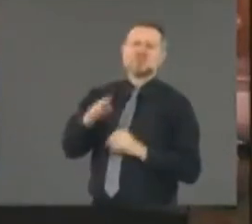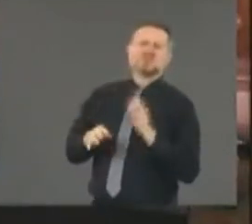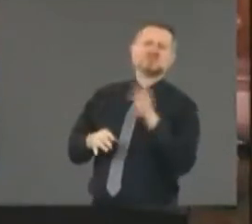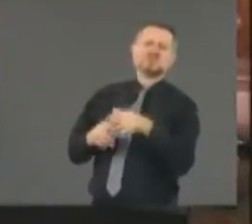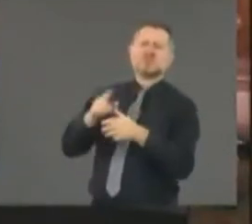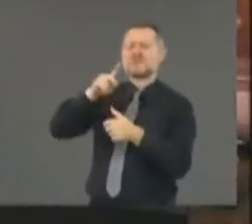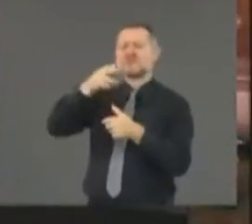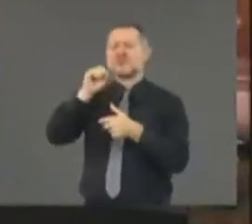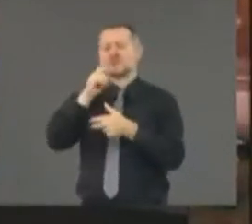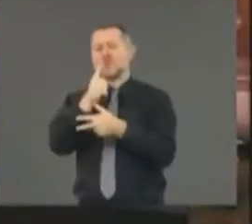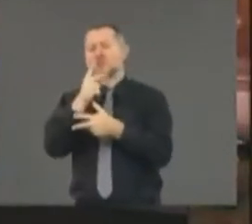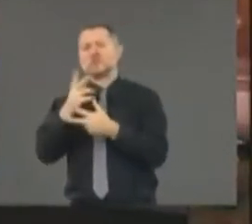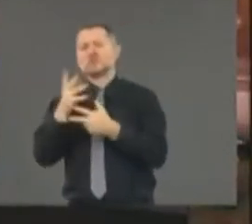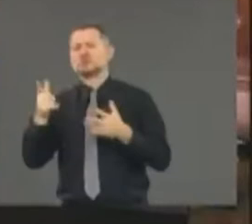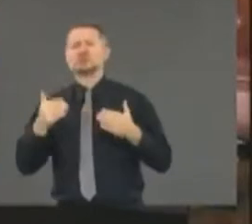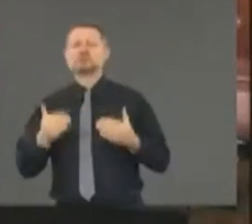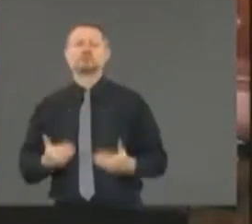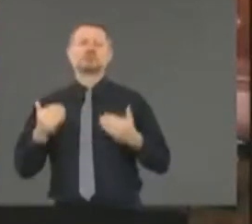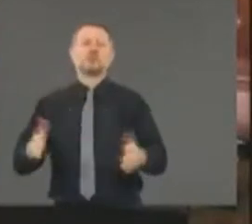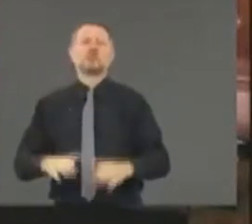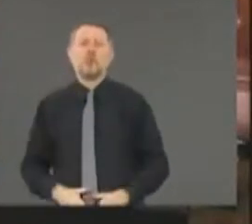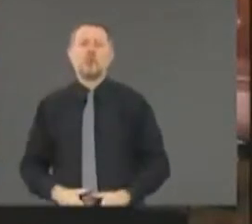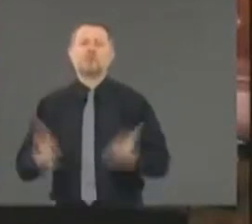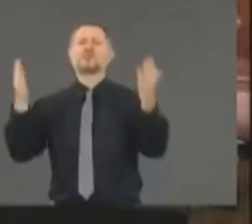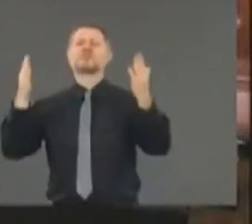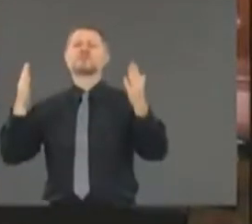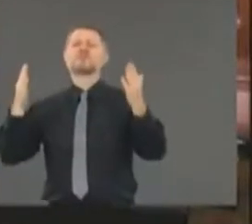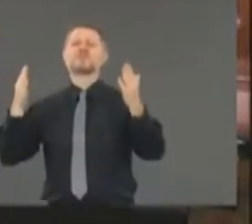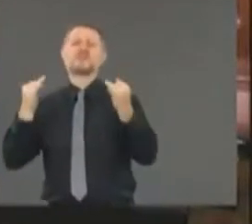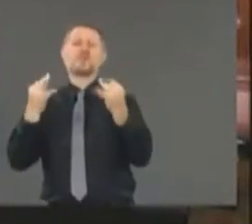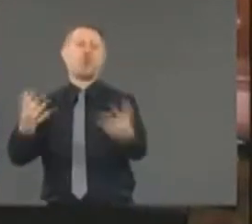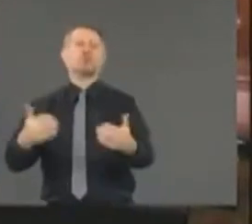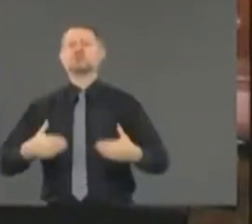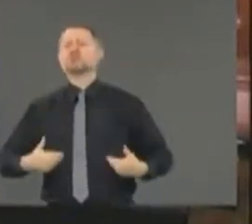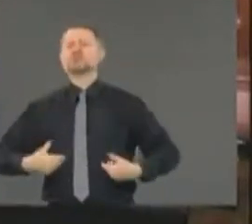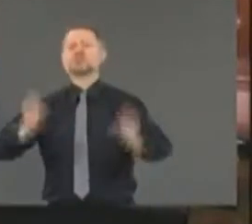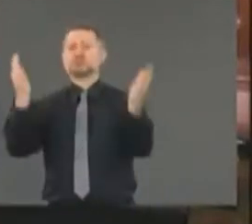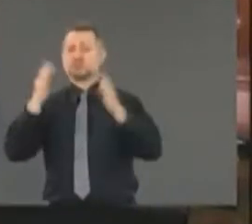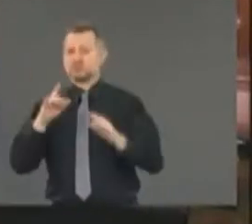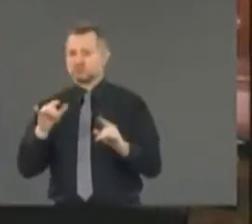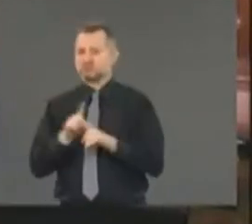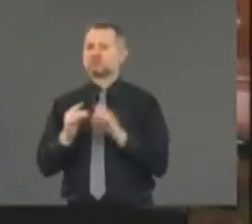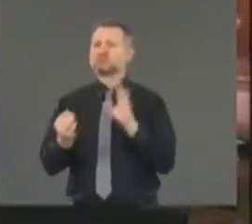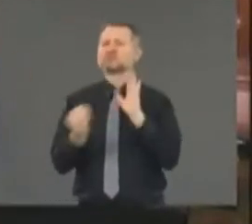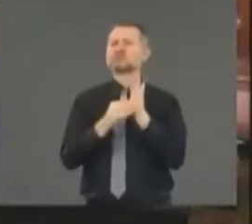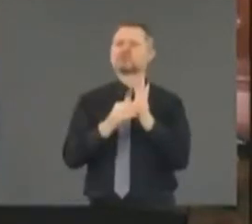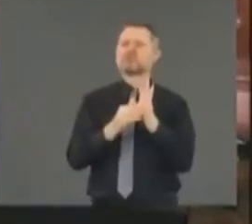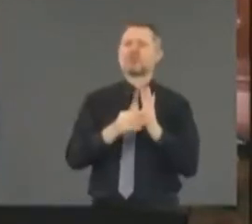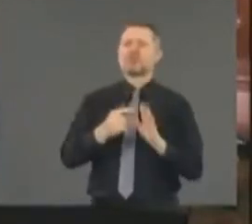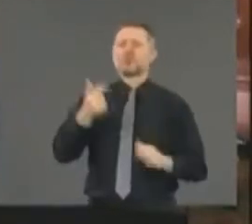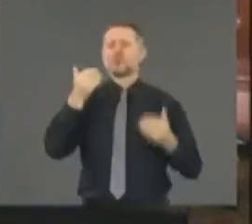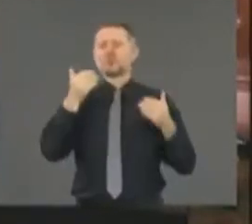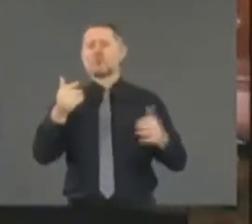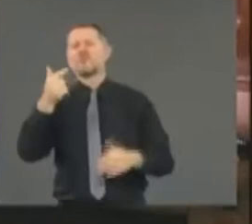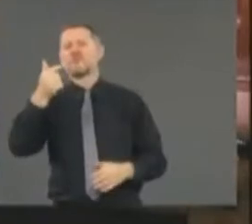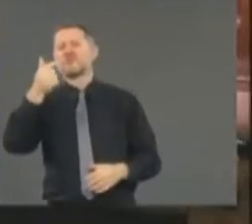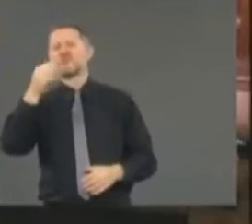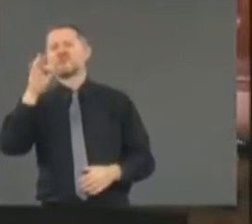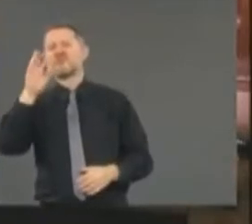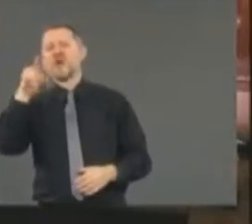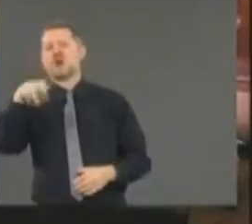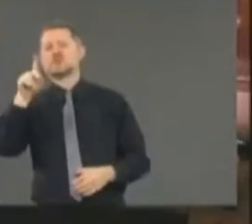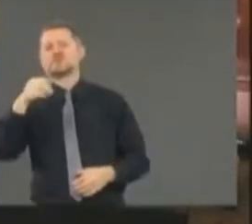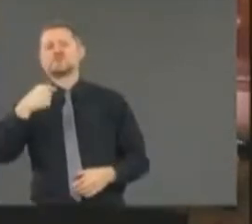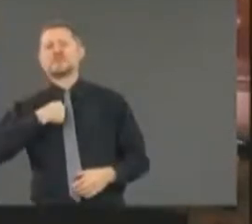right away if they so choose. And he's also starting a GoFundMe page to help pay fines if there were any fines. Do you have any response